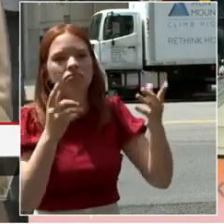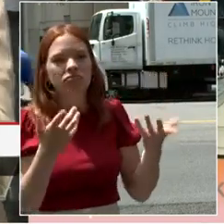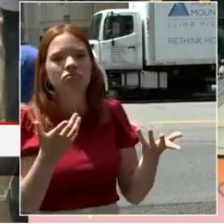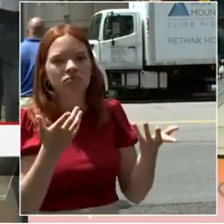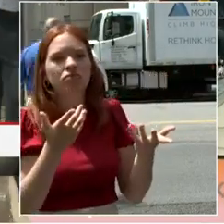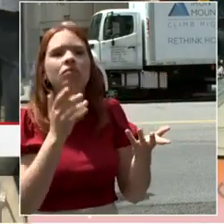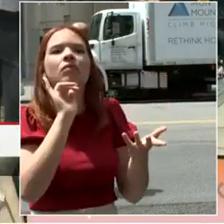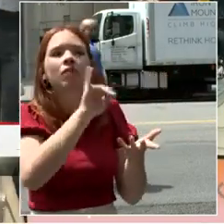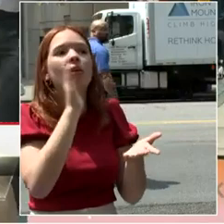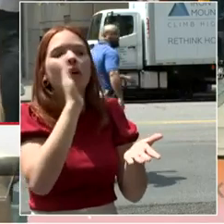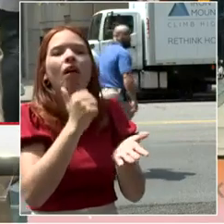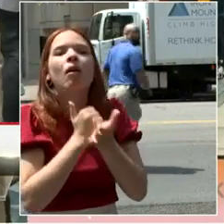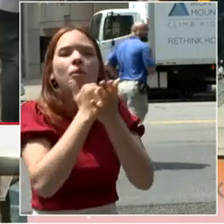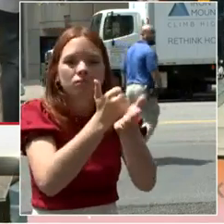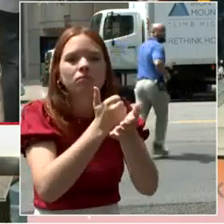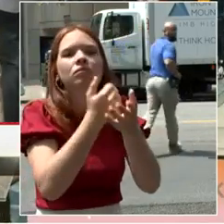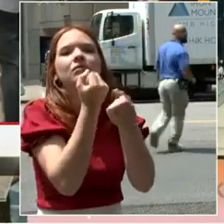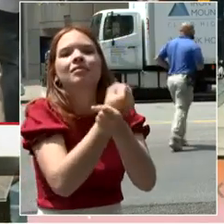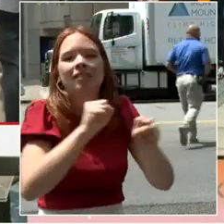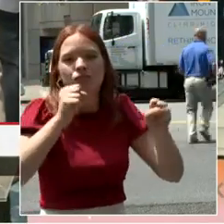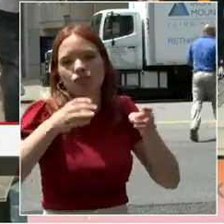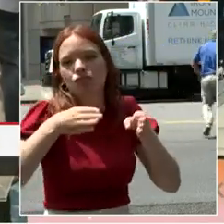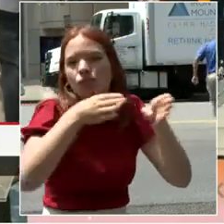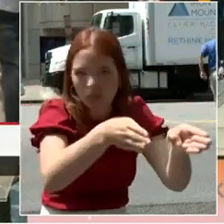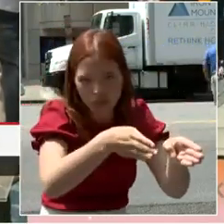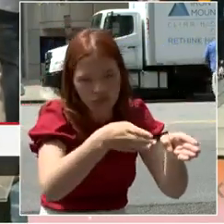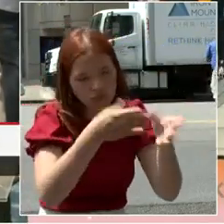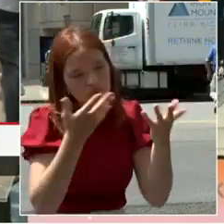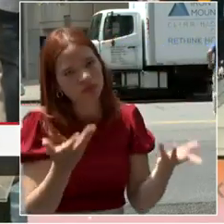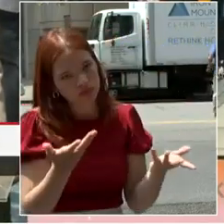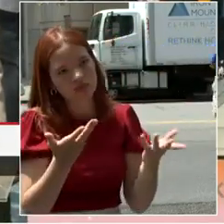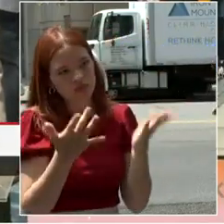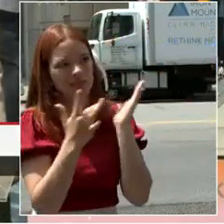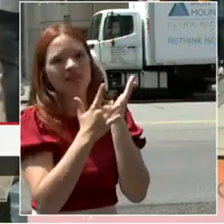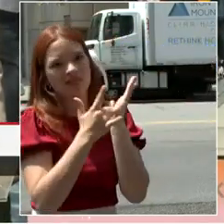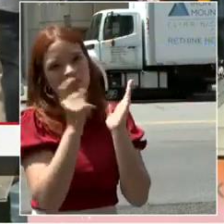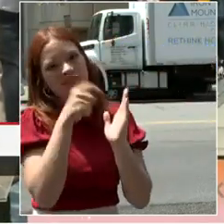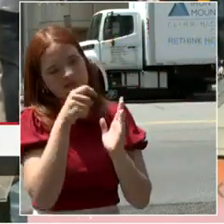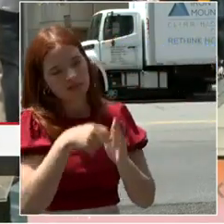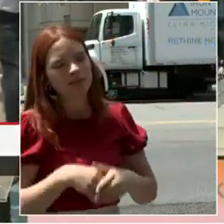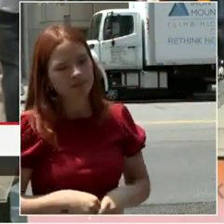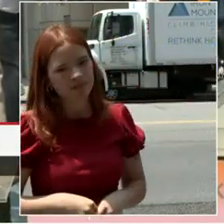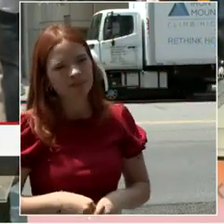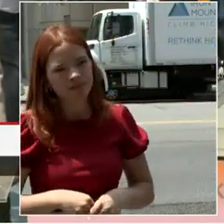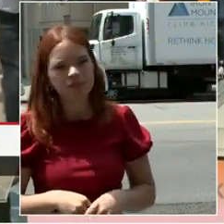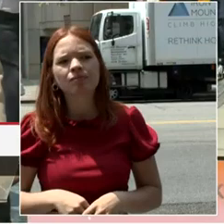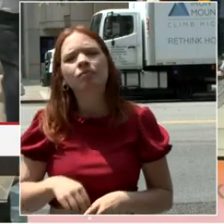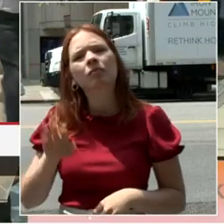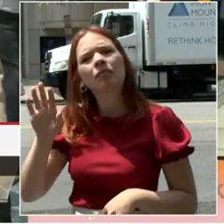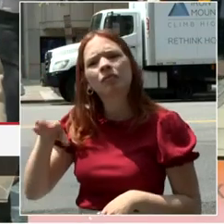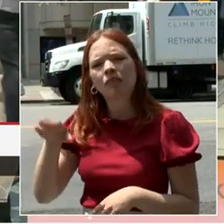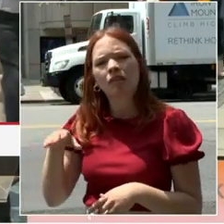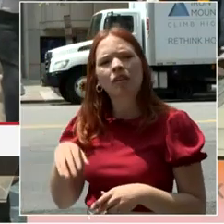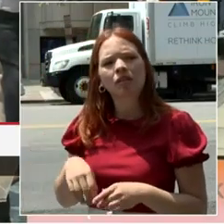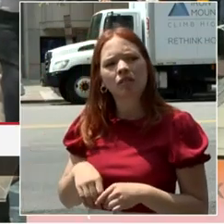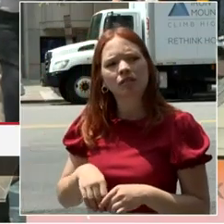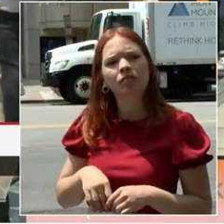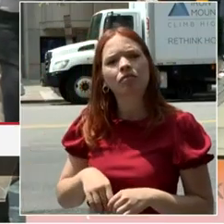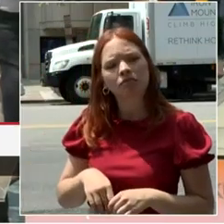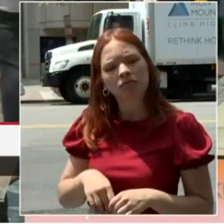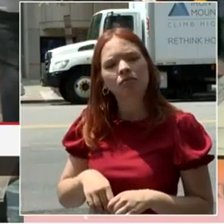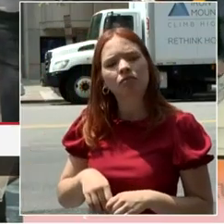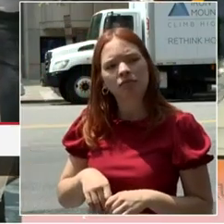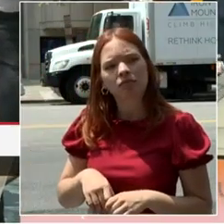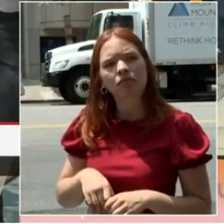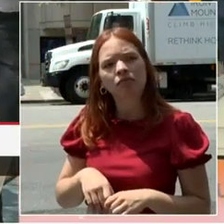Any other questions? Yes. I just wanted to clarify one thing. Sure. This entire action plan, would you say it's in service of the specific